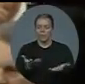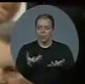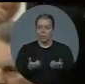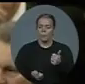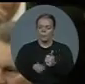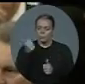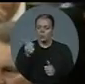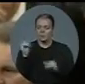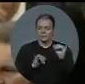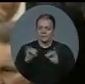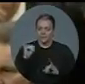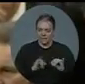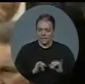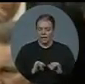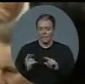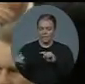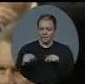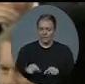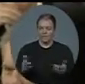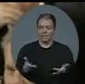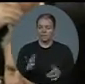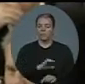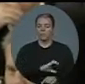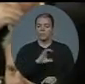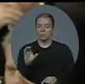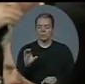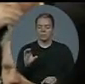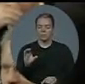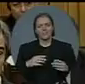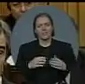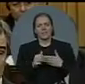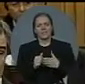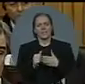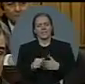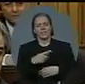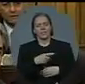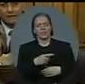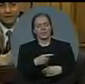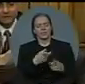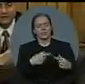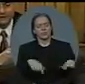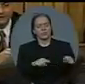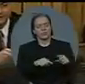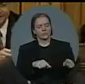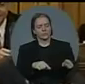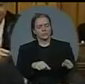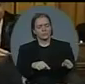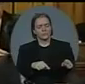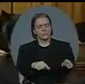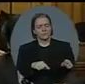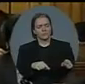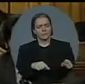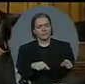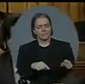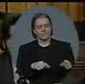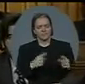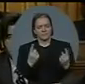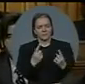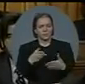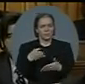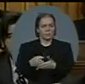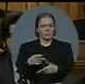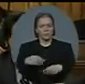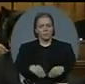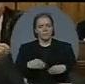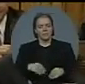here sooner than the six years it takes, thanks to the previous government's actions. The minister of immigration is not fixing our immigration system.